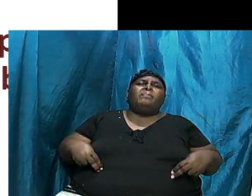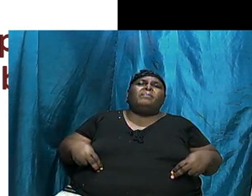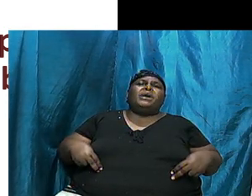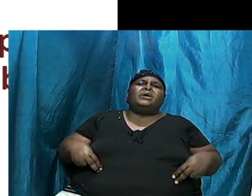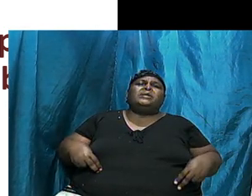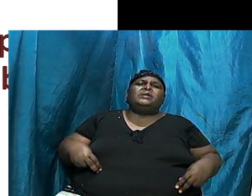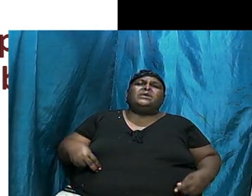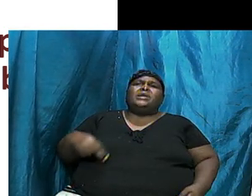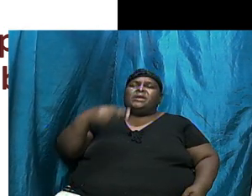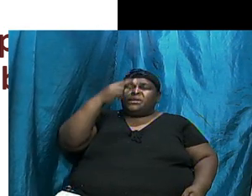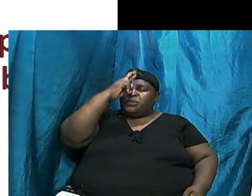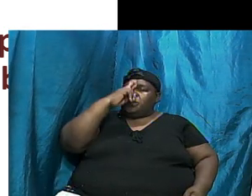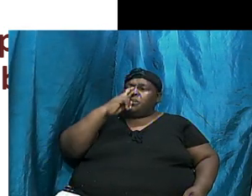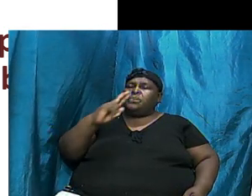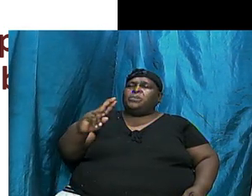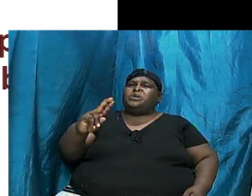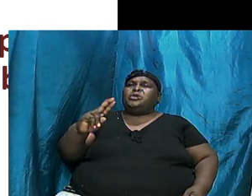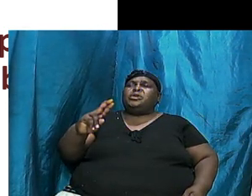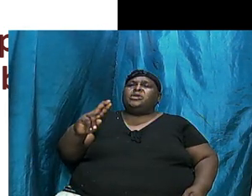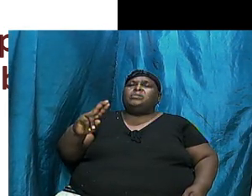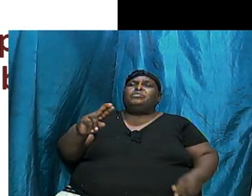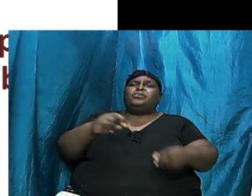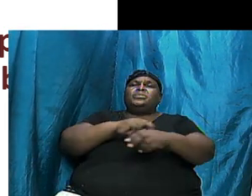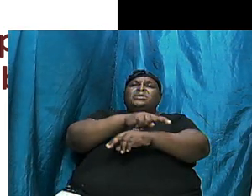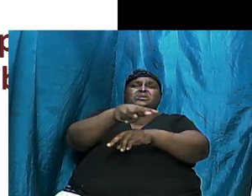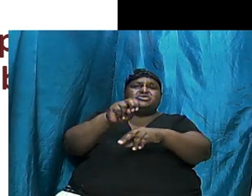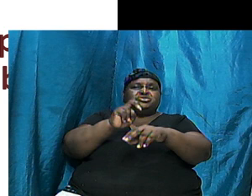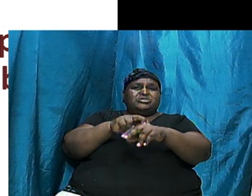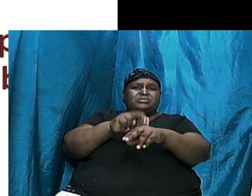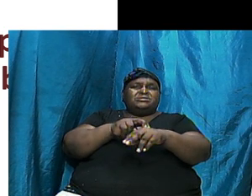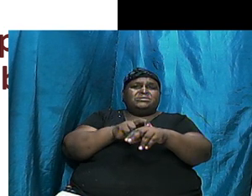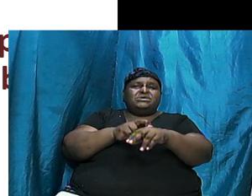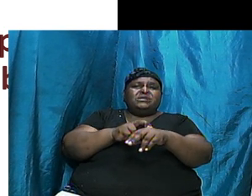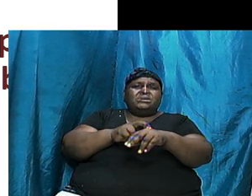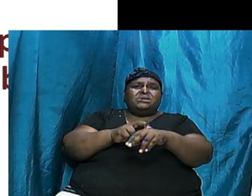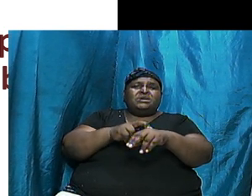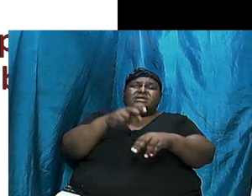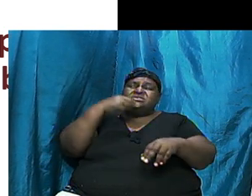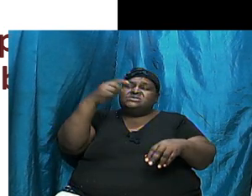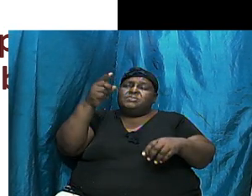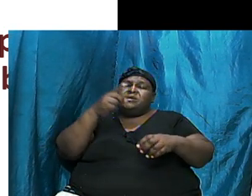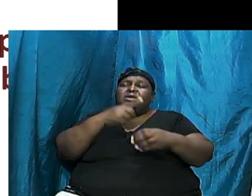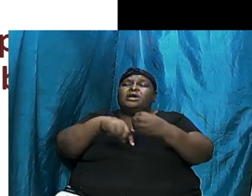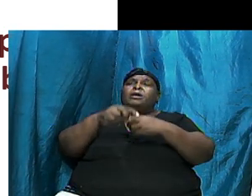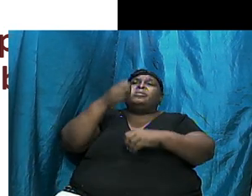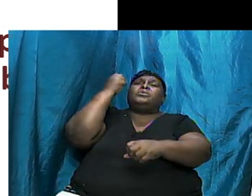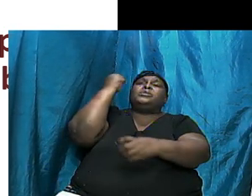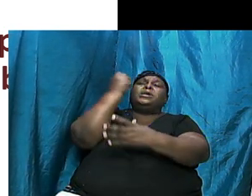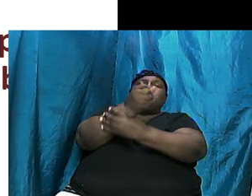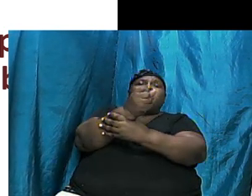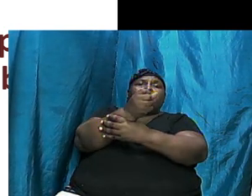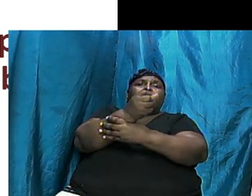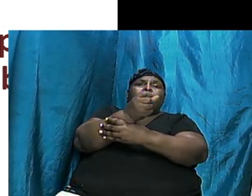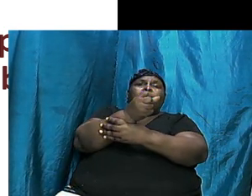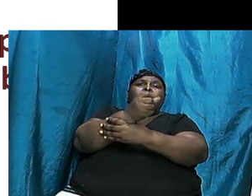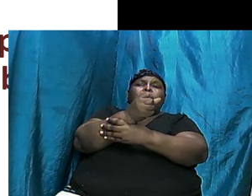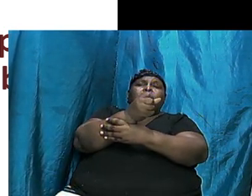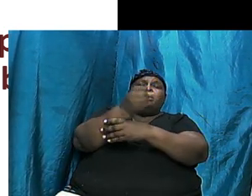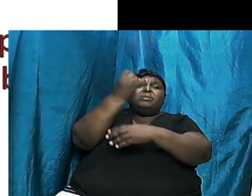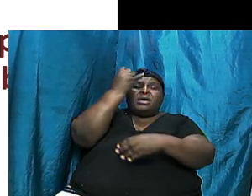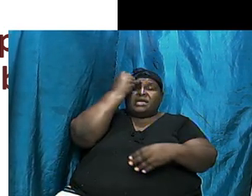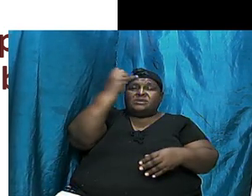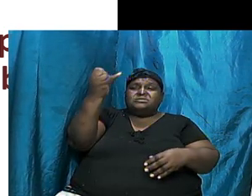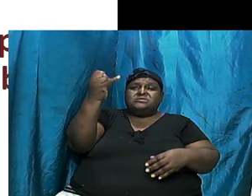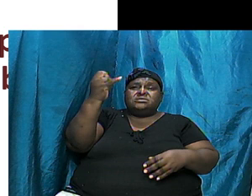race. And specifically, it speaks about Abraham, Isaac, Jacob and closes